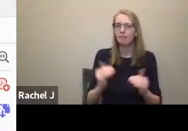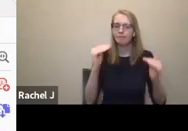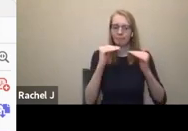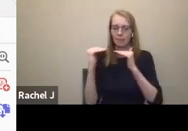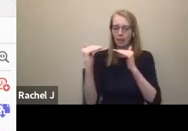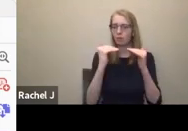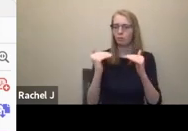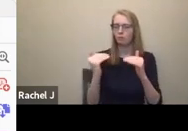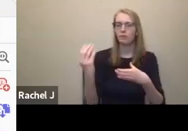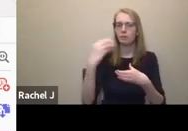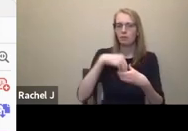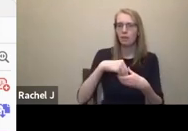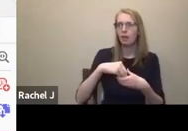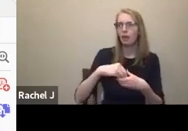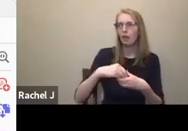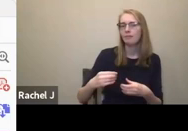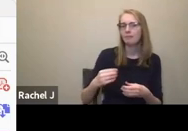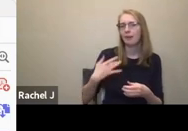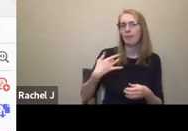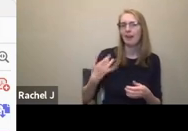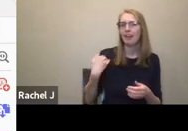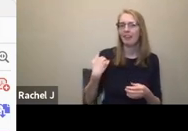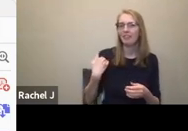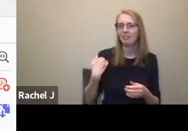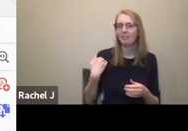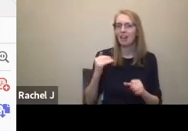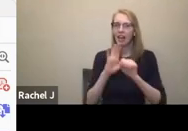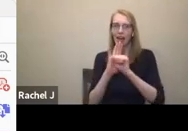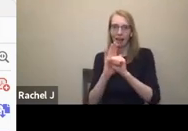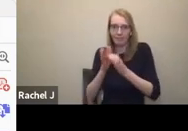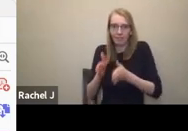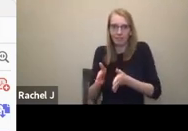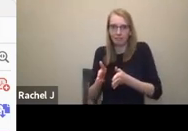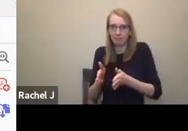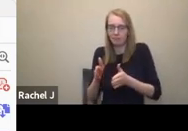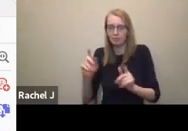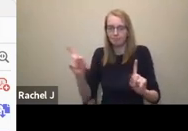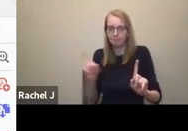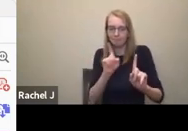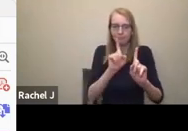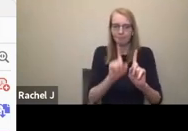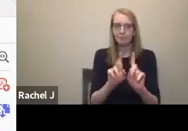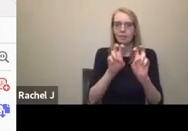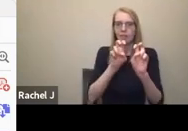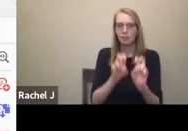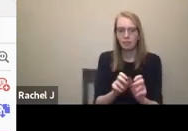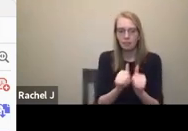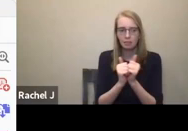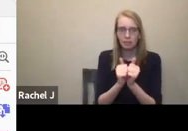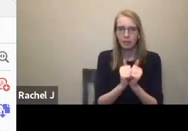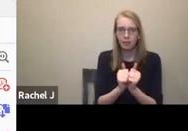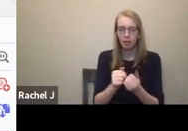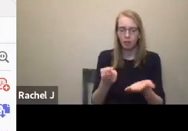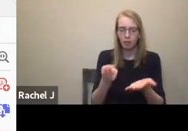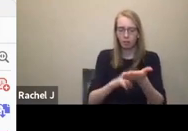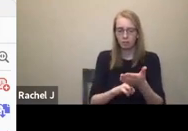usually you have an advocate there and that's what I do for DMACC is I will sit with an artist and the engaging company and we'll just go through the contract line by line and